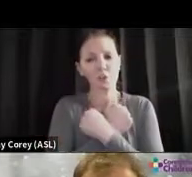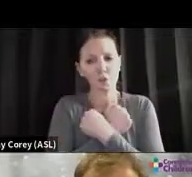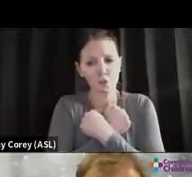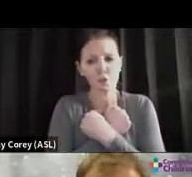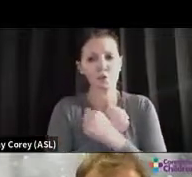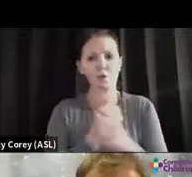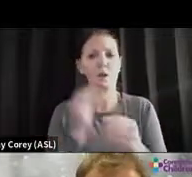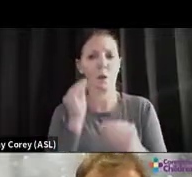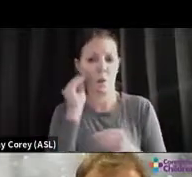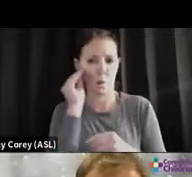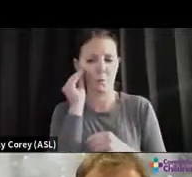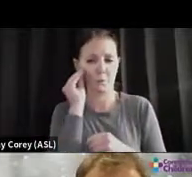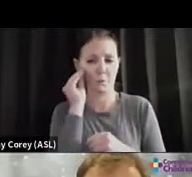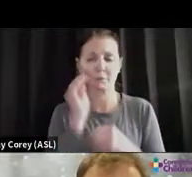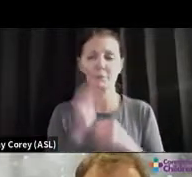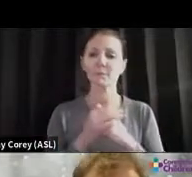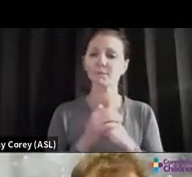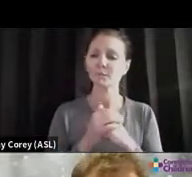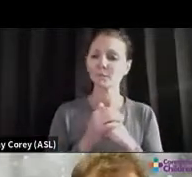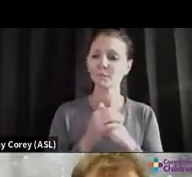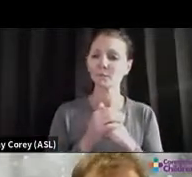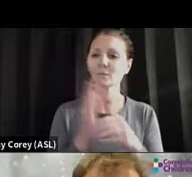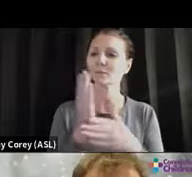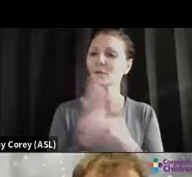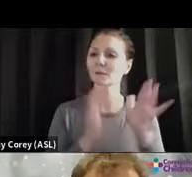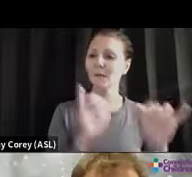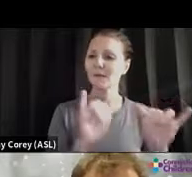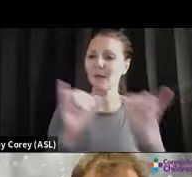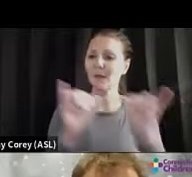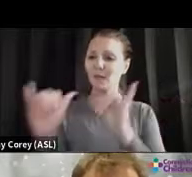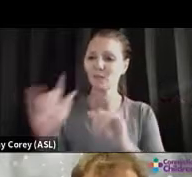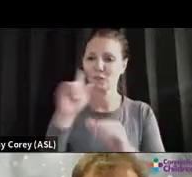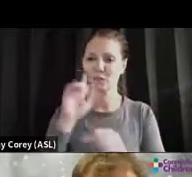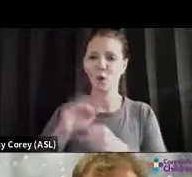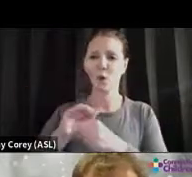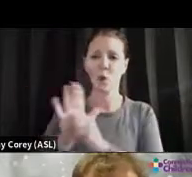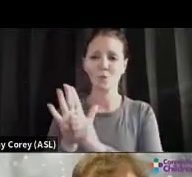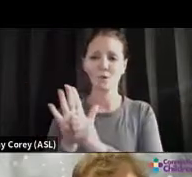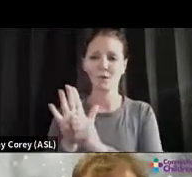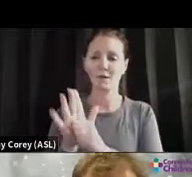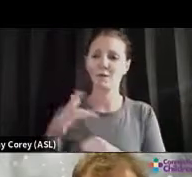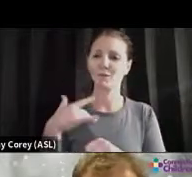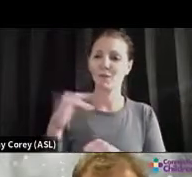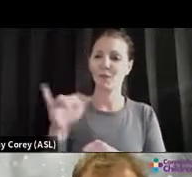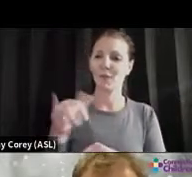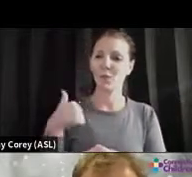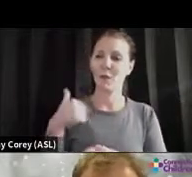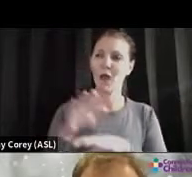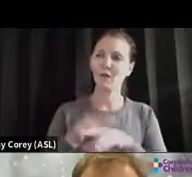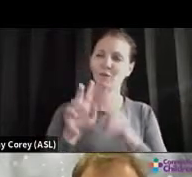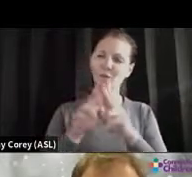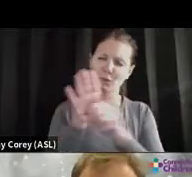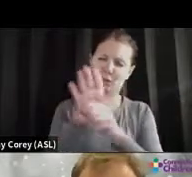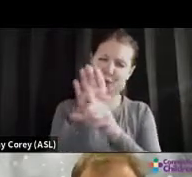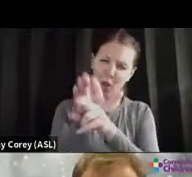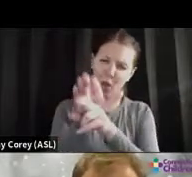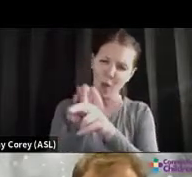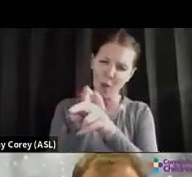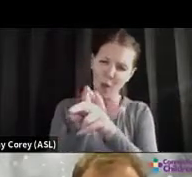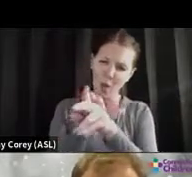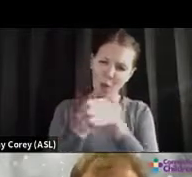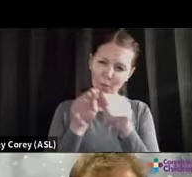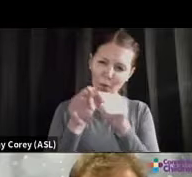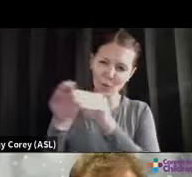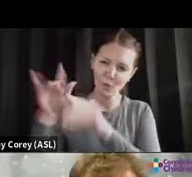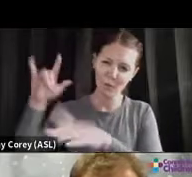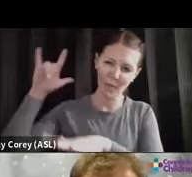So here's some analogies for COVID. I've used this one before. It's like we've been on a super slow motion plane crash, right? Some days we forget